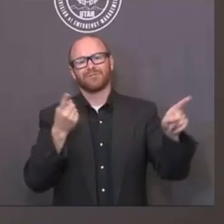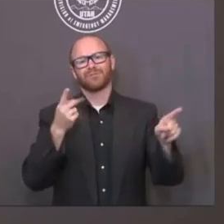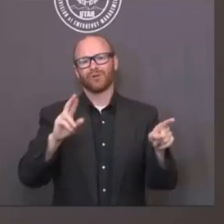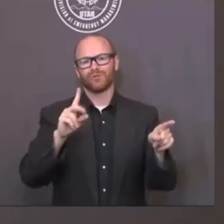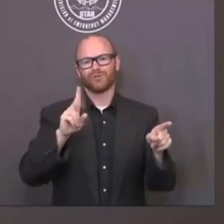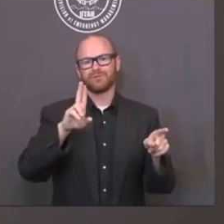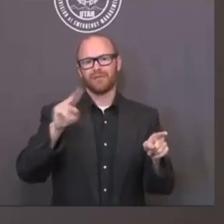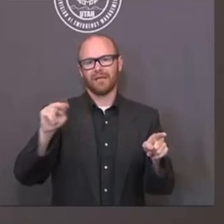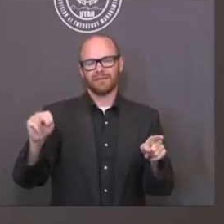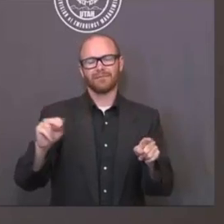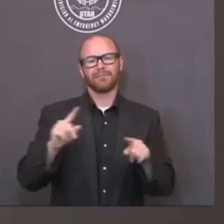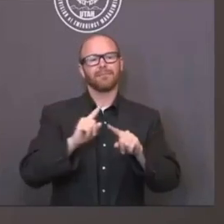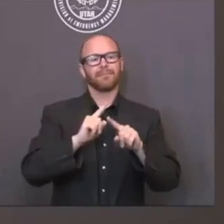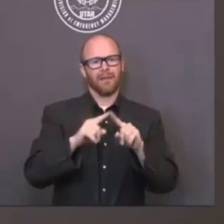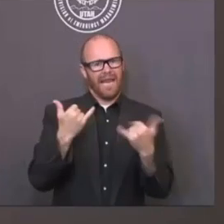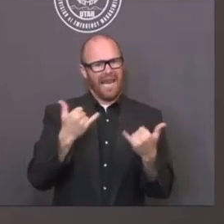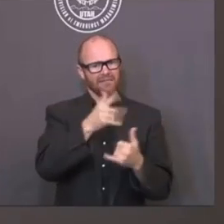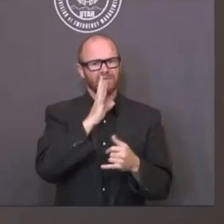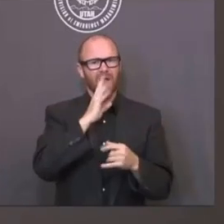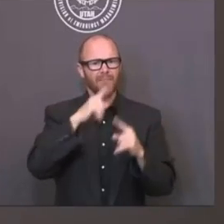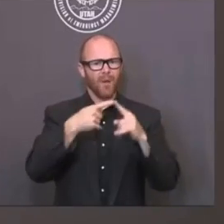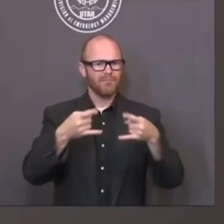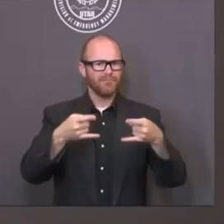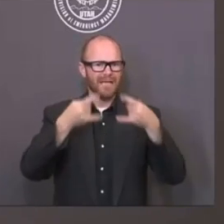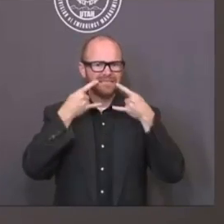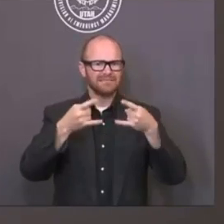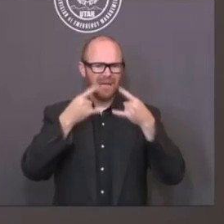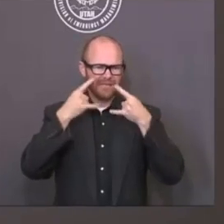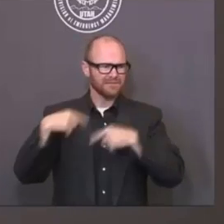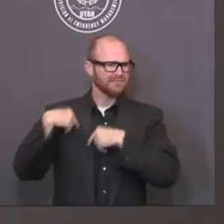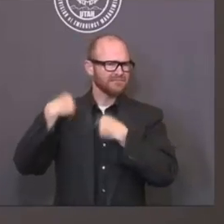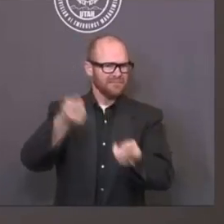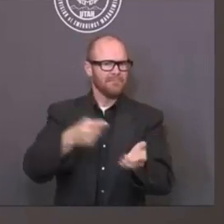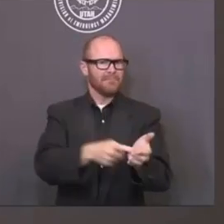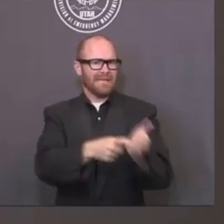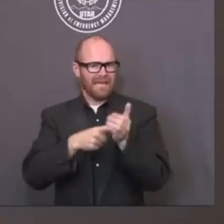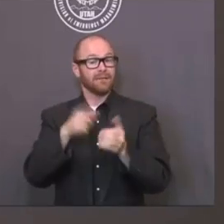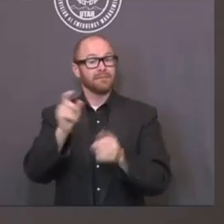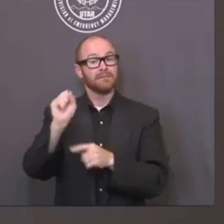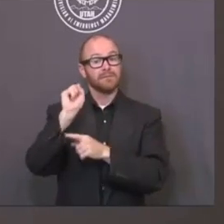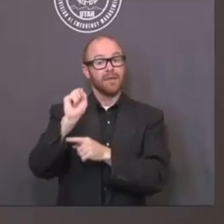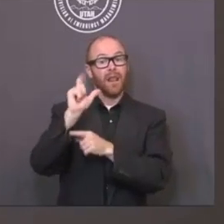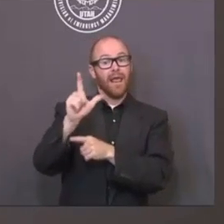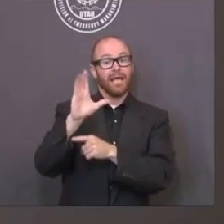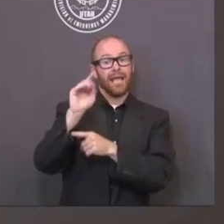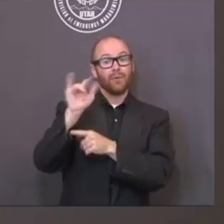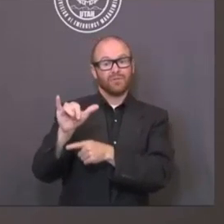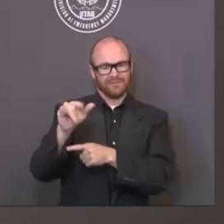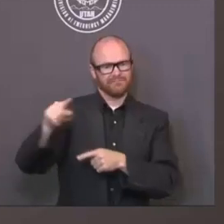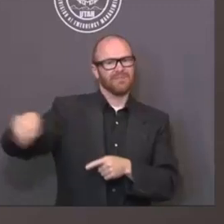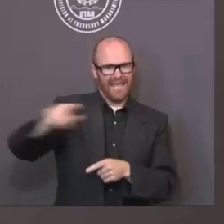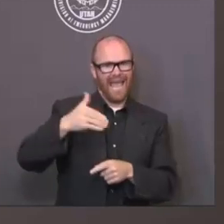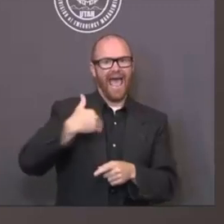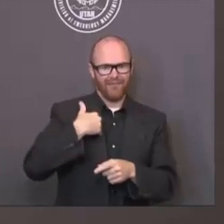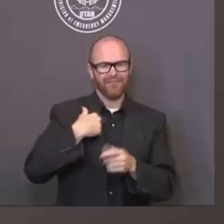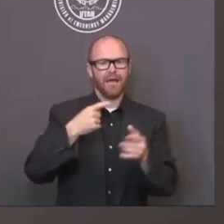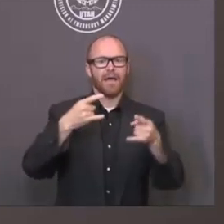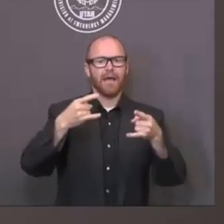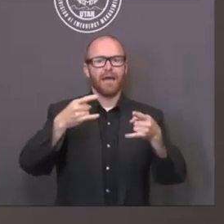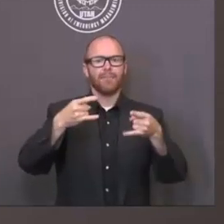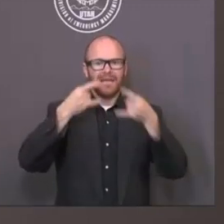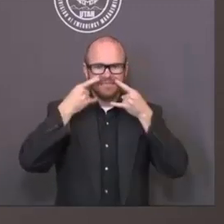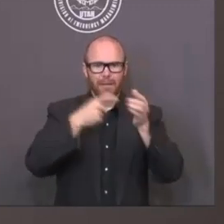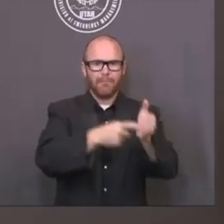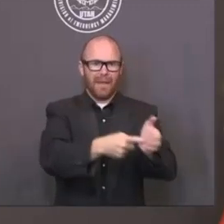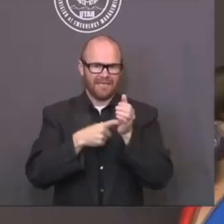we're talking about mask mandates, we've had one, you know, here in Salt Lake County for a couple of weeks now. And,